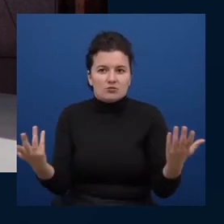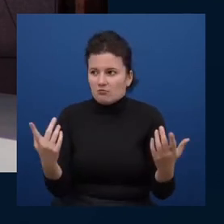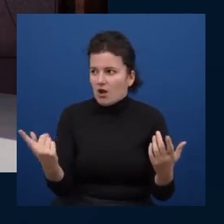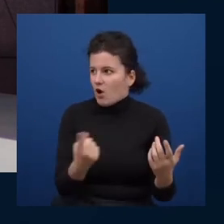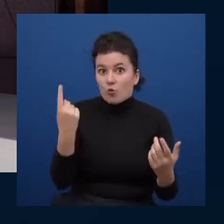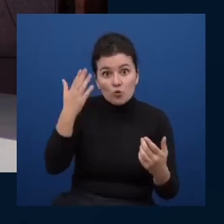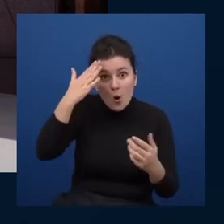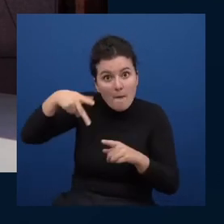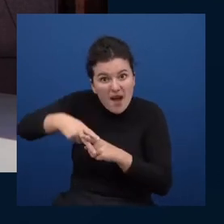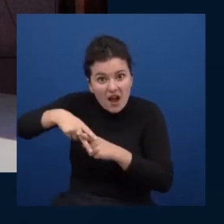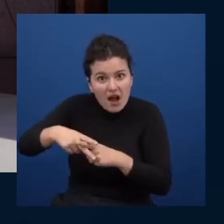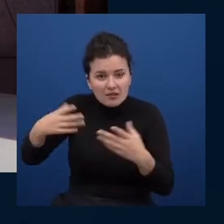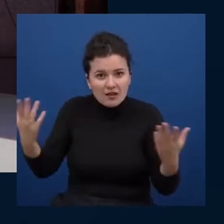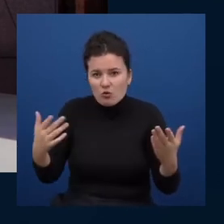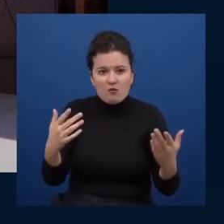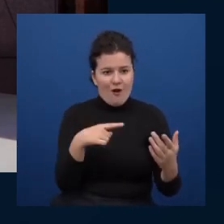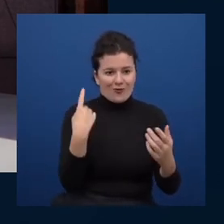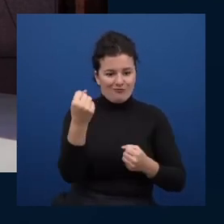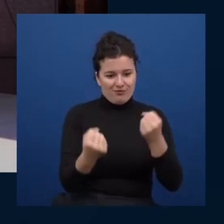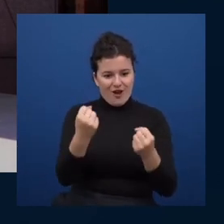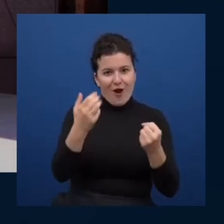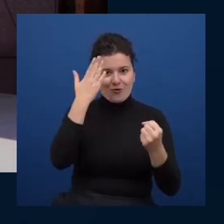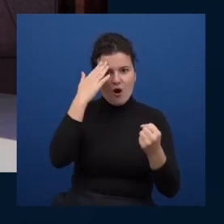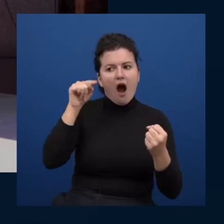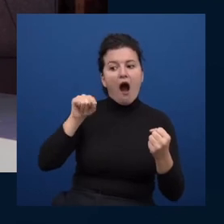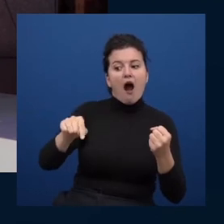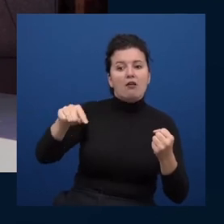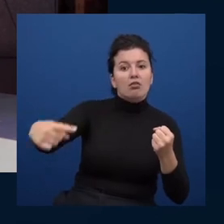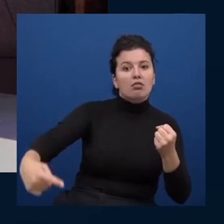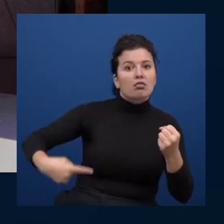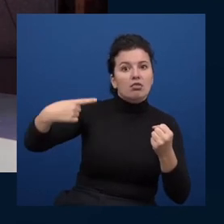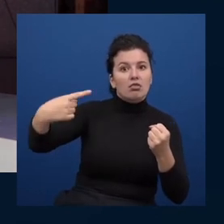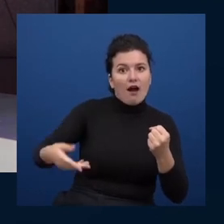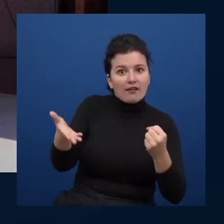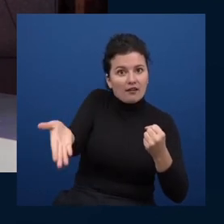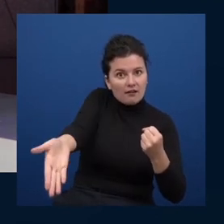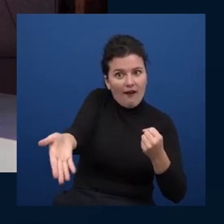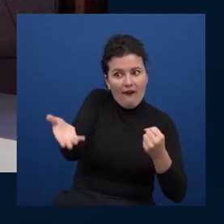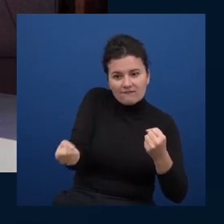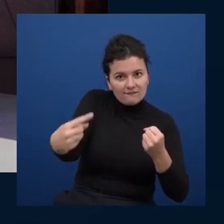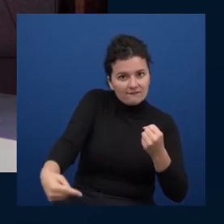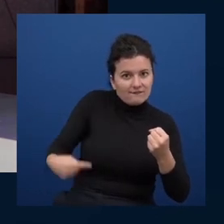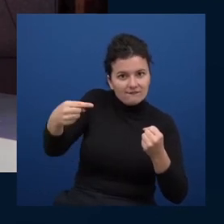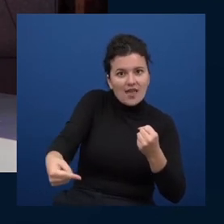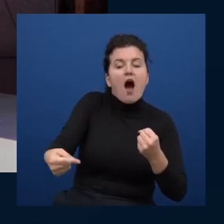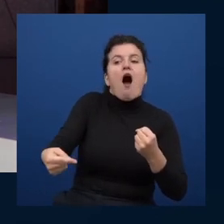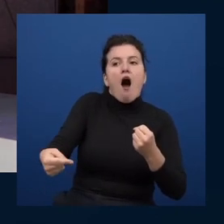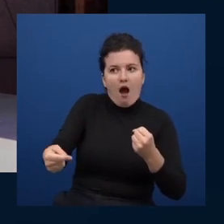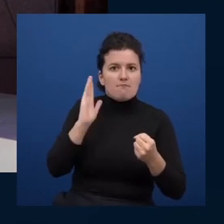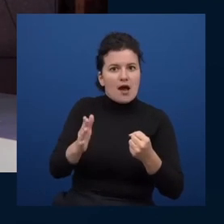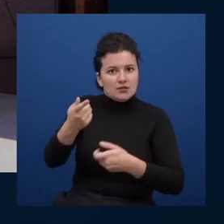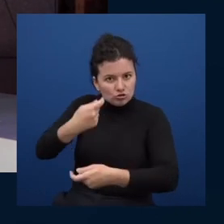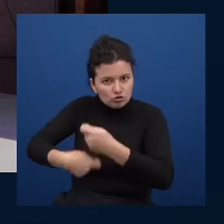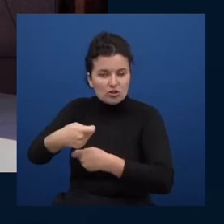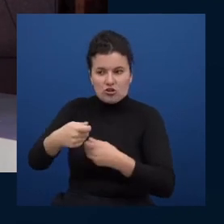exist right you should be aware that tires are a thing and that maybe they need to be changed if they blow